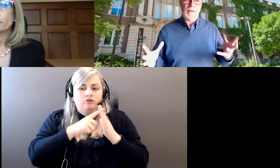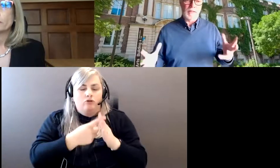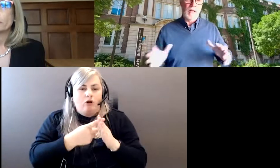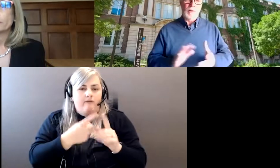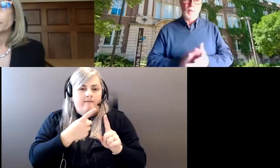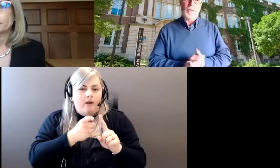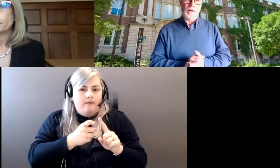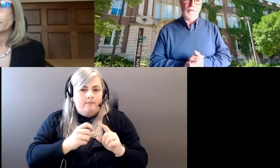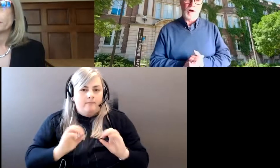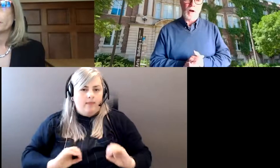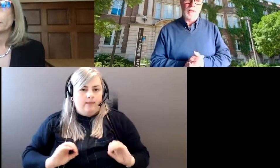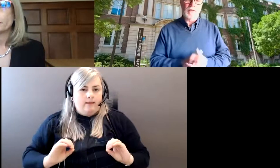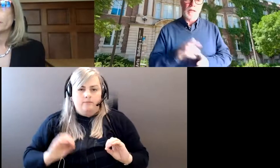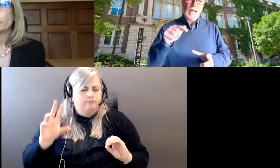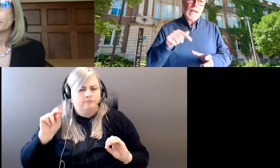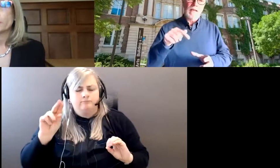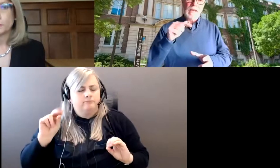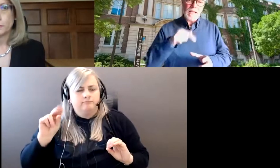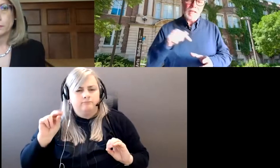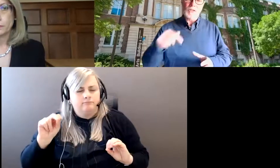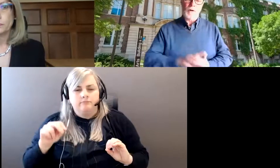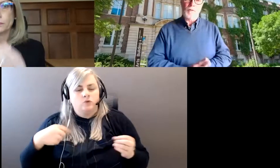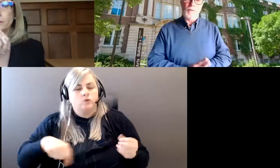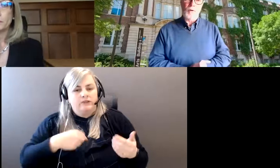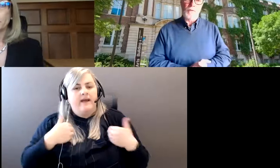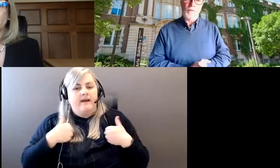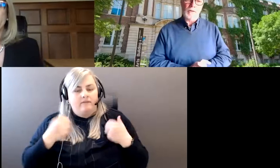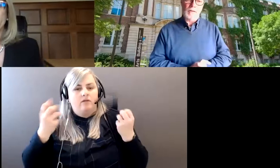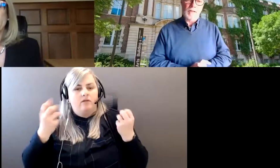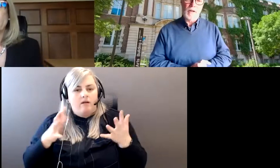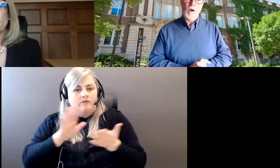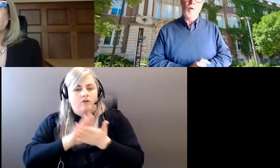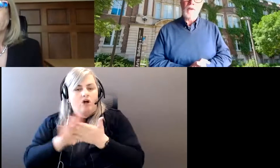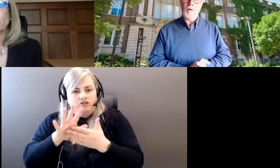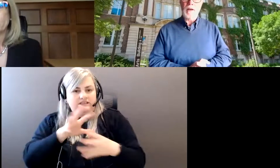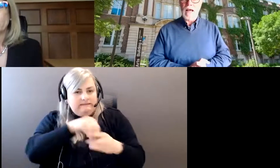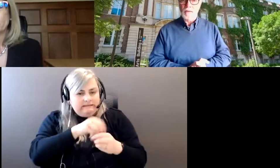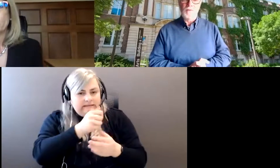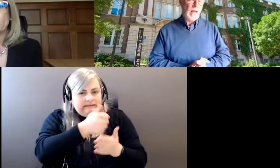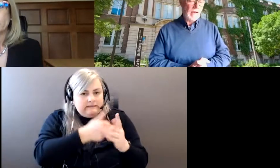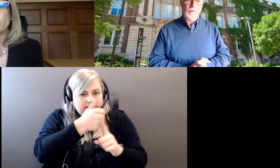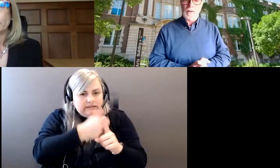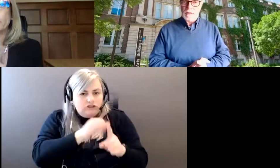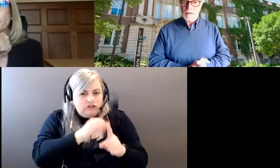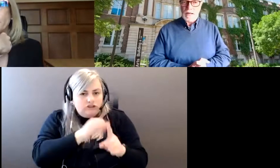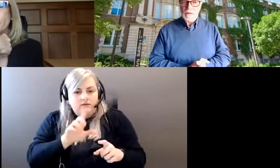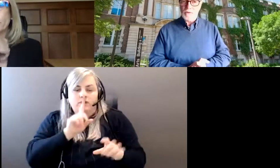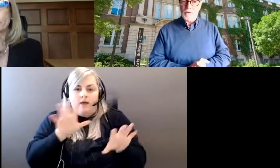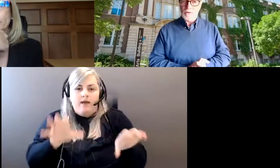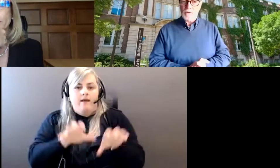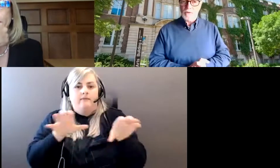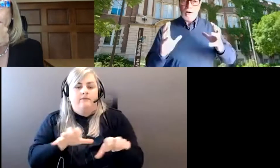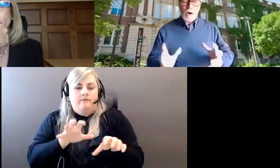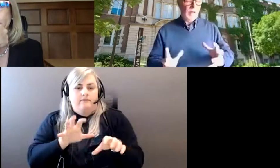recognize that we have a lot of colleagues in each of our four faculties. We're very active, very actively engaged with